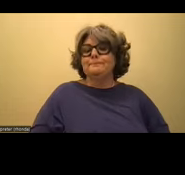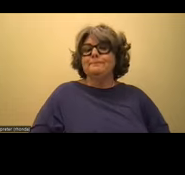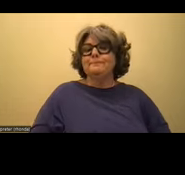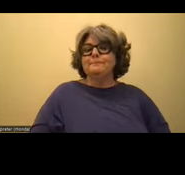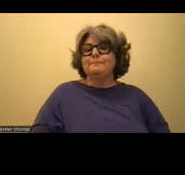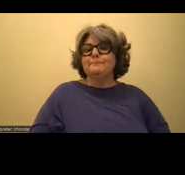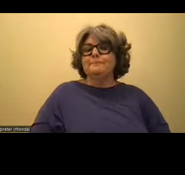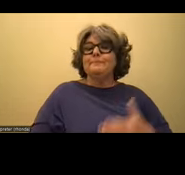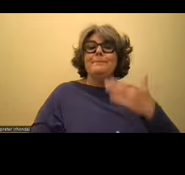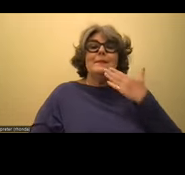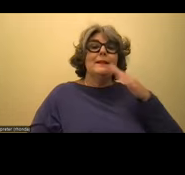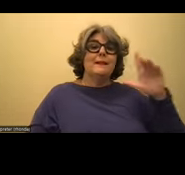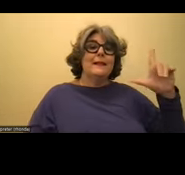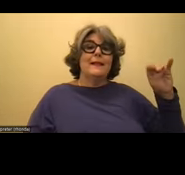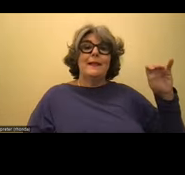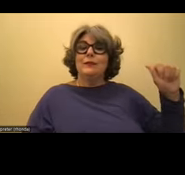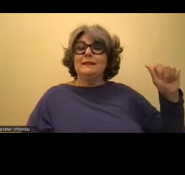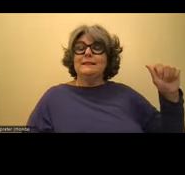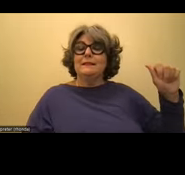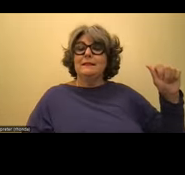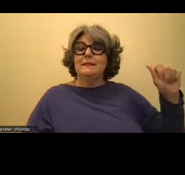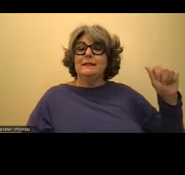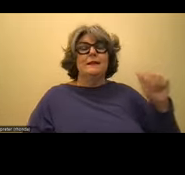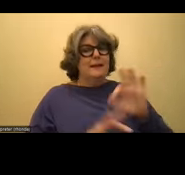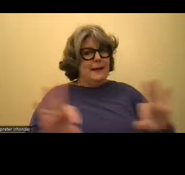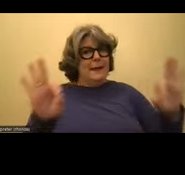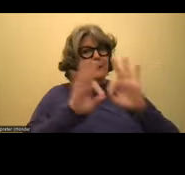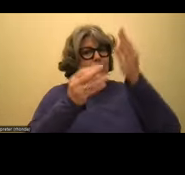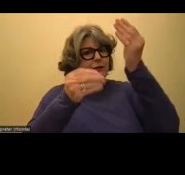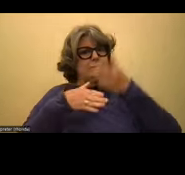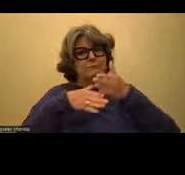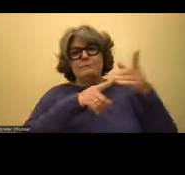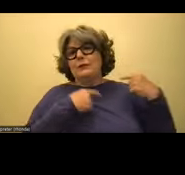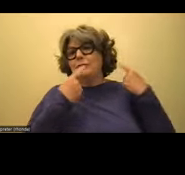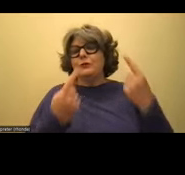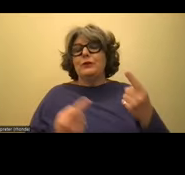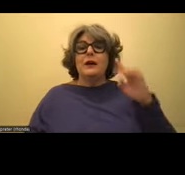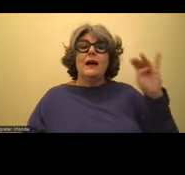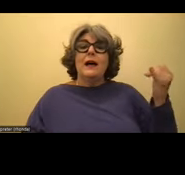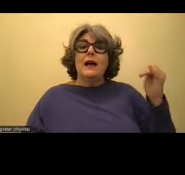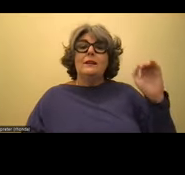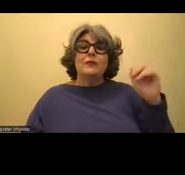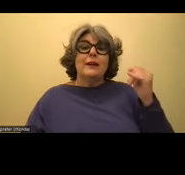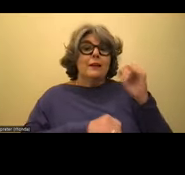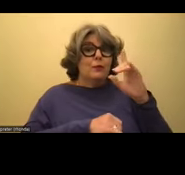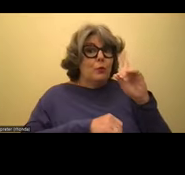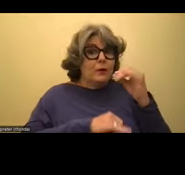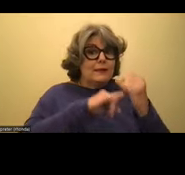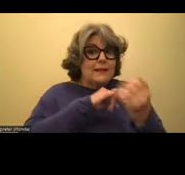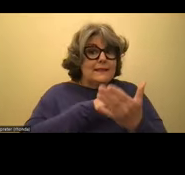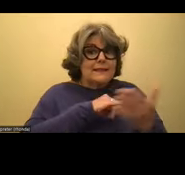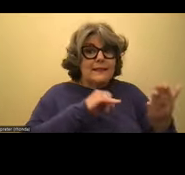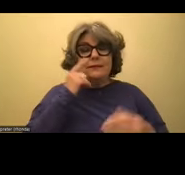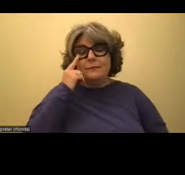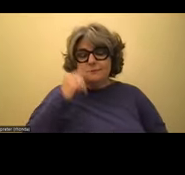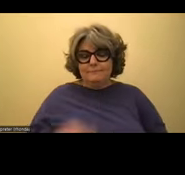Thank you, Lisa. So much important information has been shared today. I see, Jackie, you have one more thing to contribute.